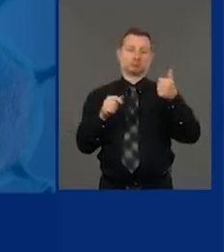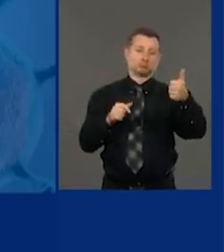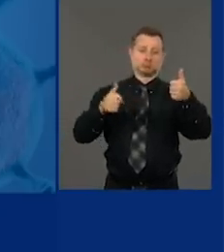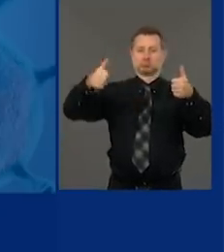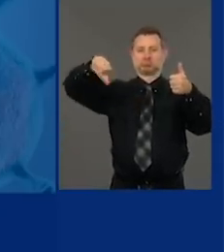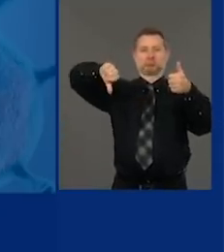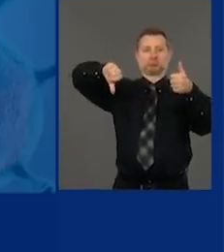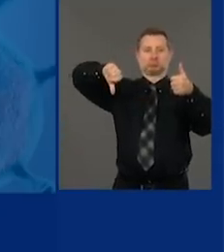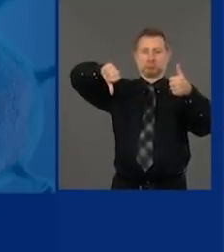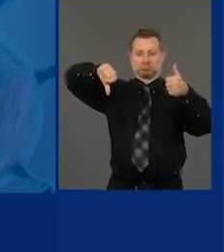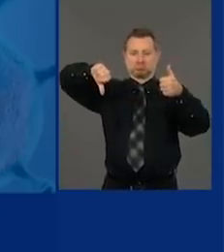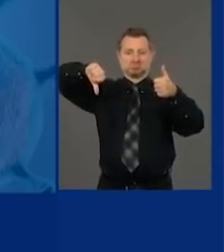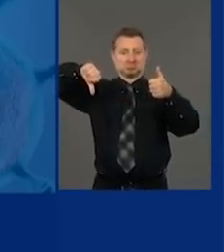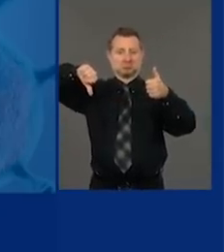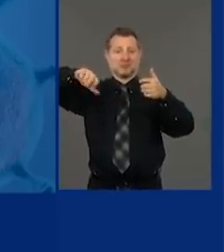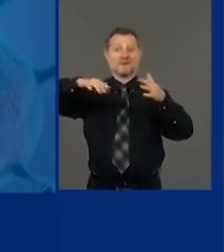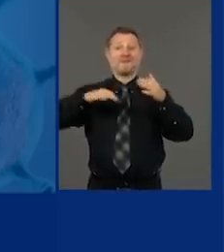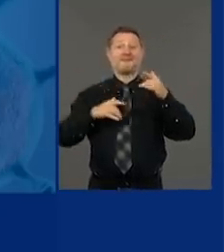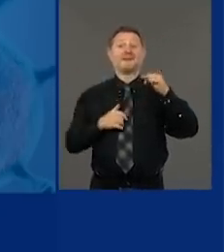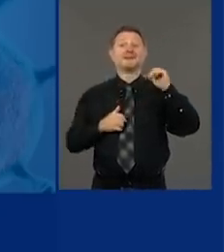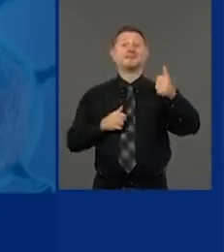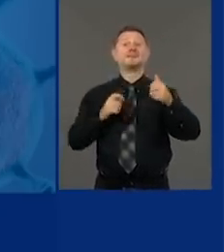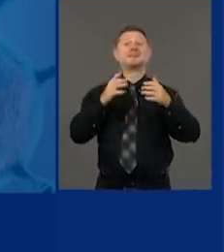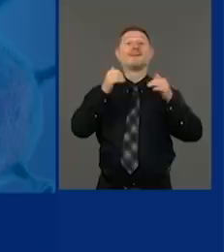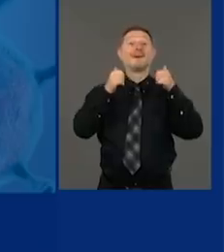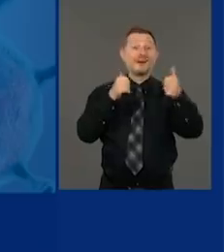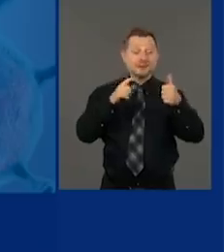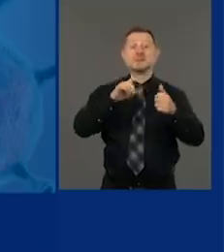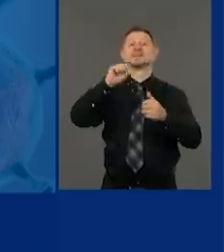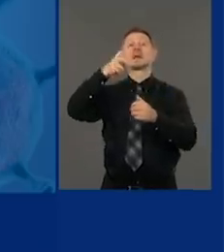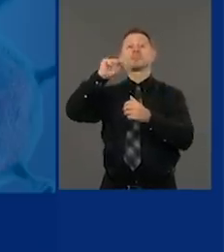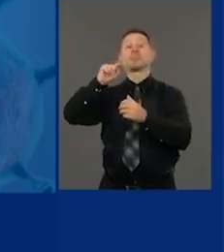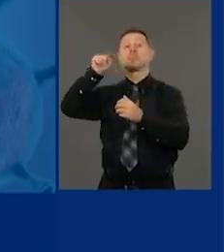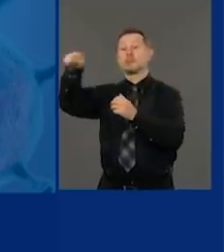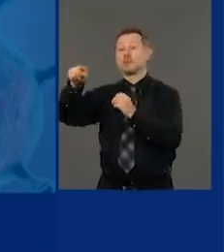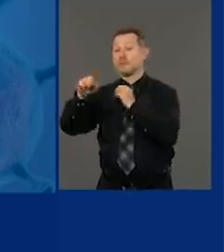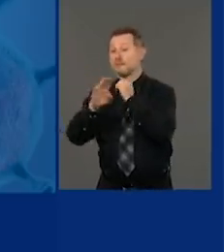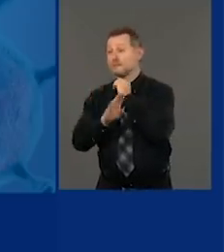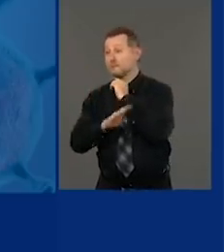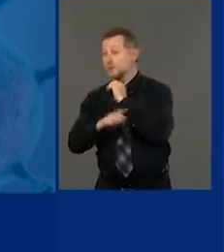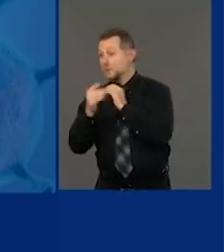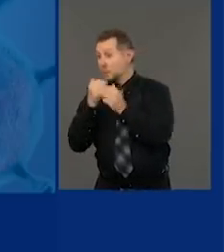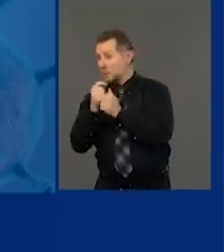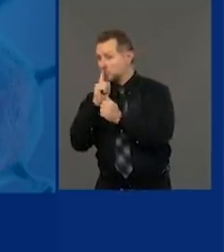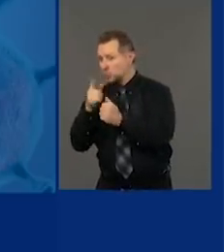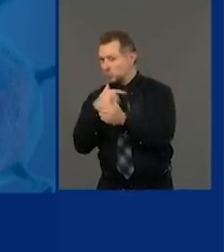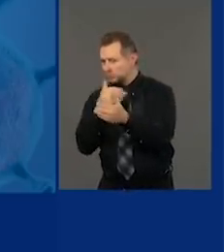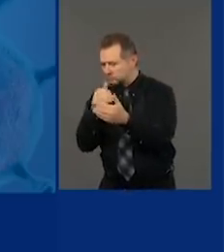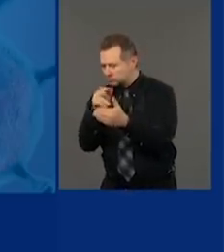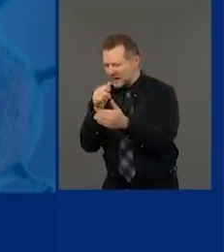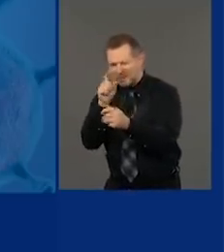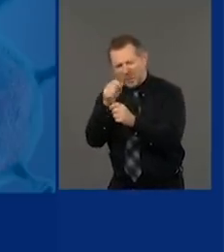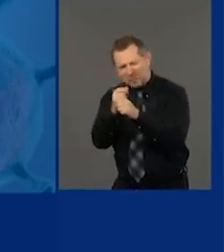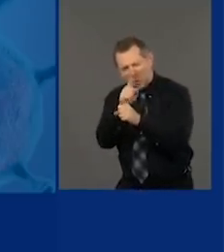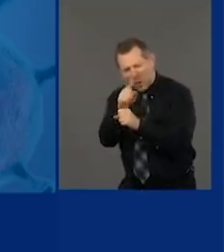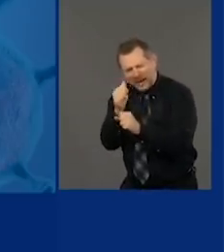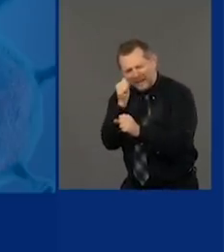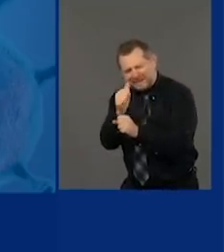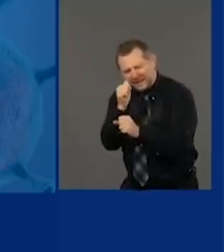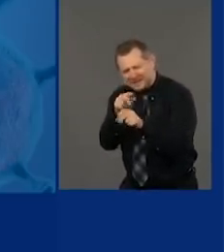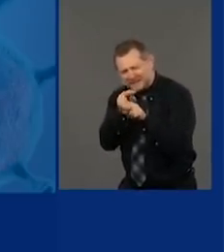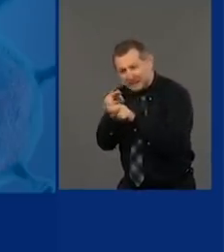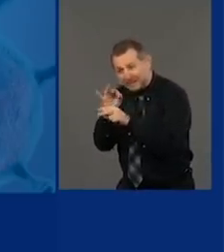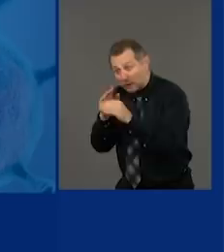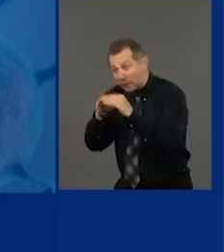and the day the school opens, we continue to monitor every day. And if the infection rate goes over 9,